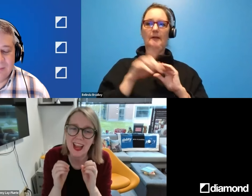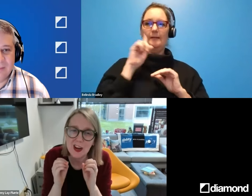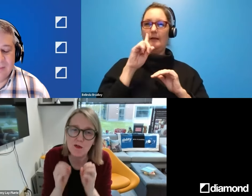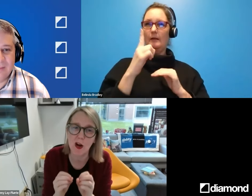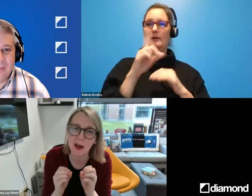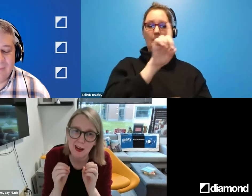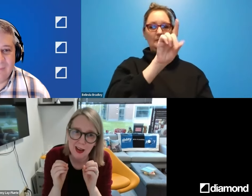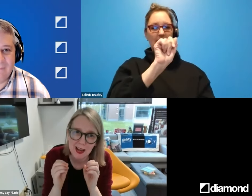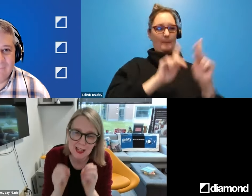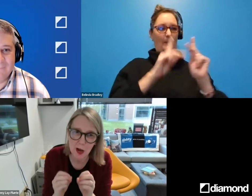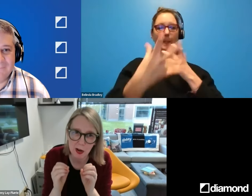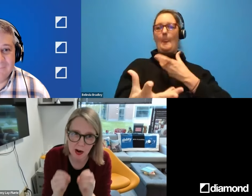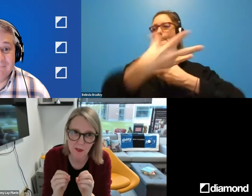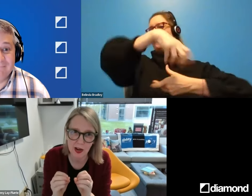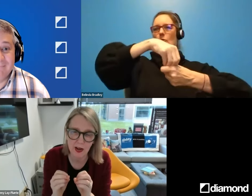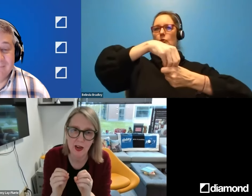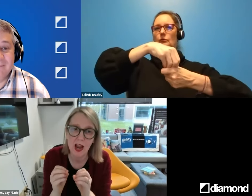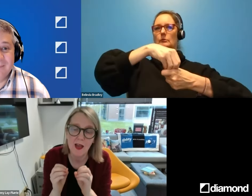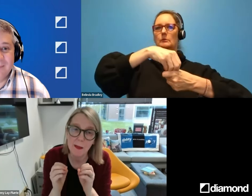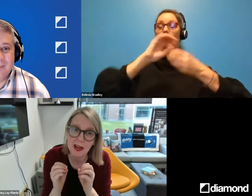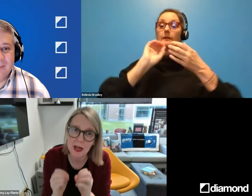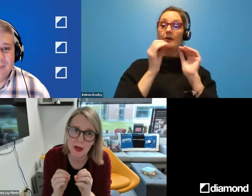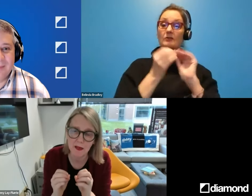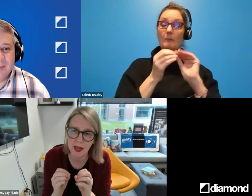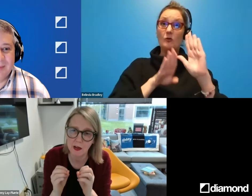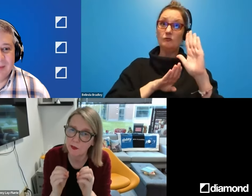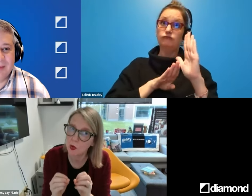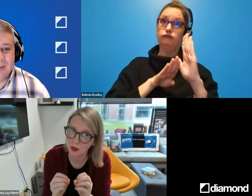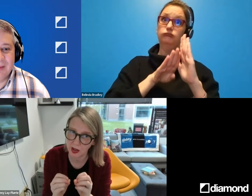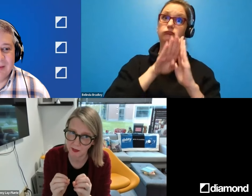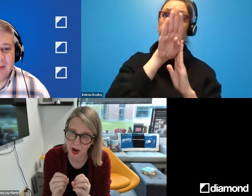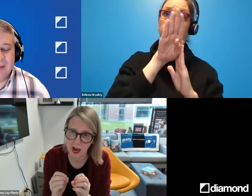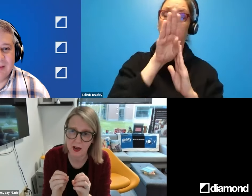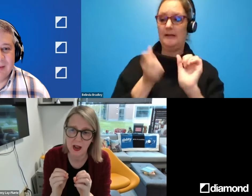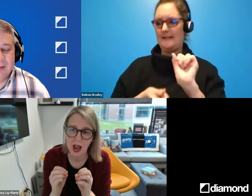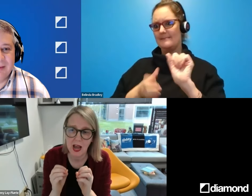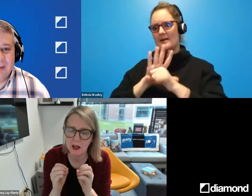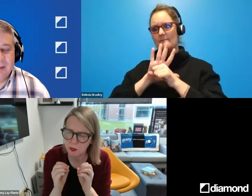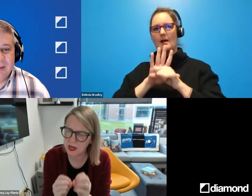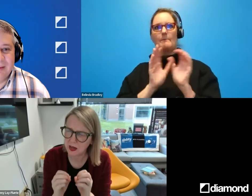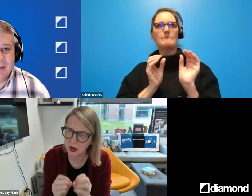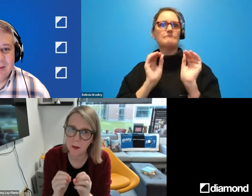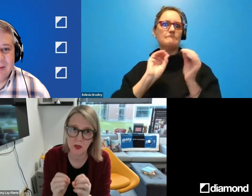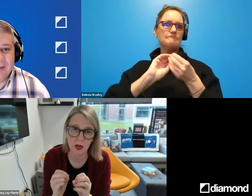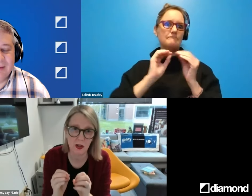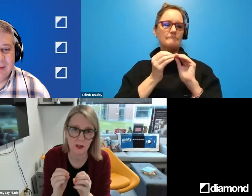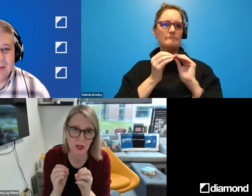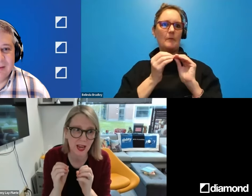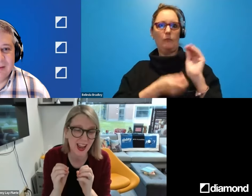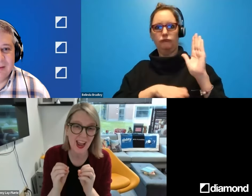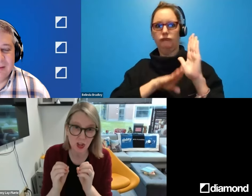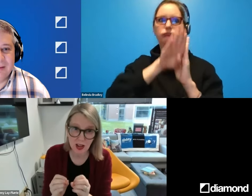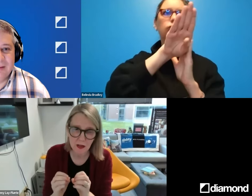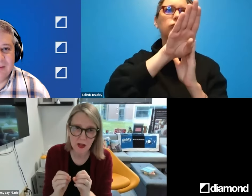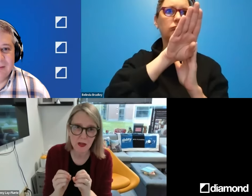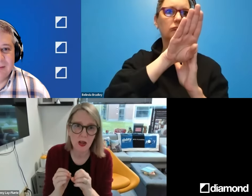is a growing demographic, and the pandemic has added fuel to that fire. And it's really incumbent on us to